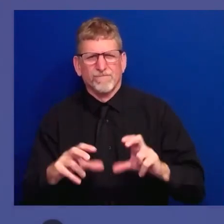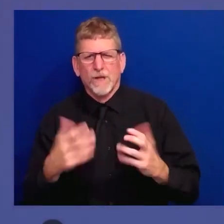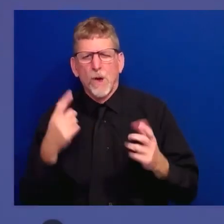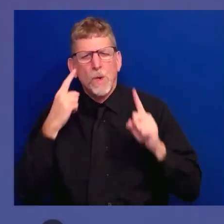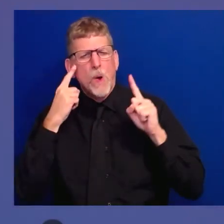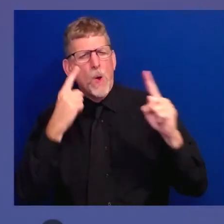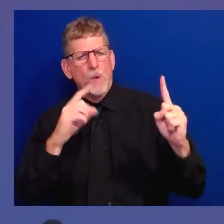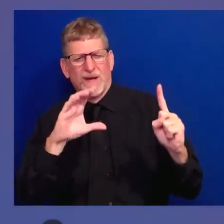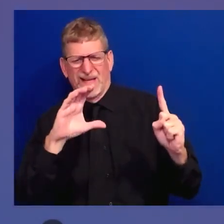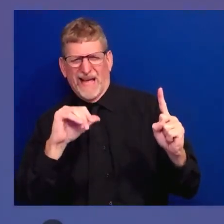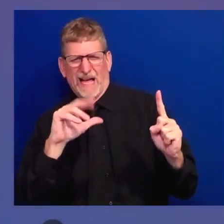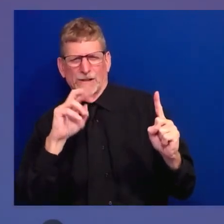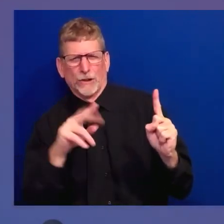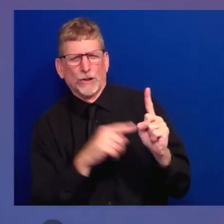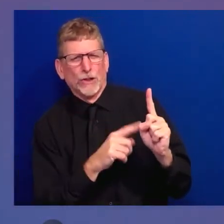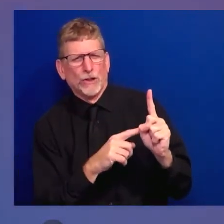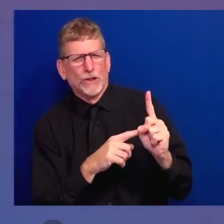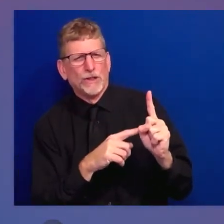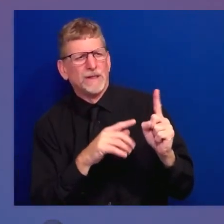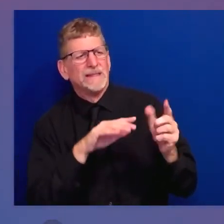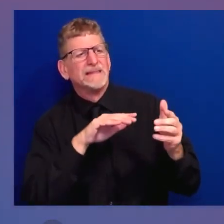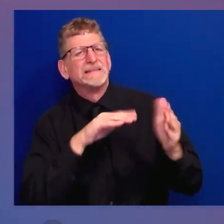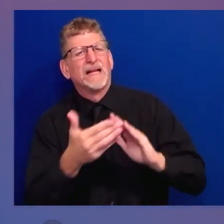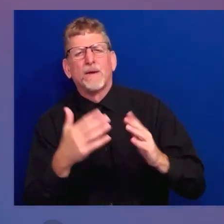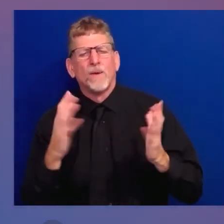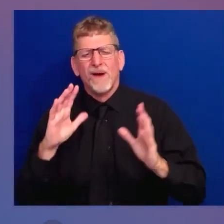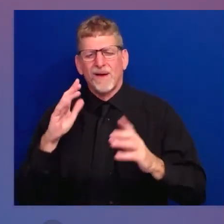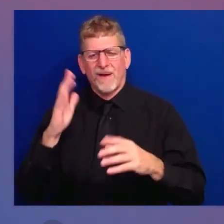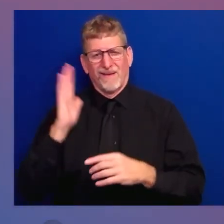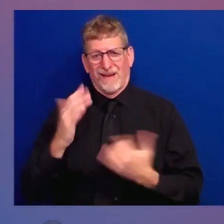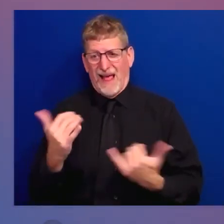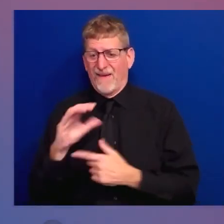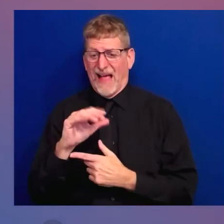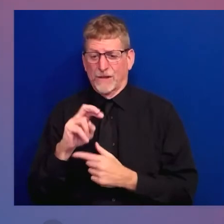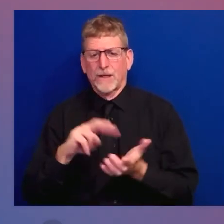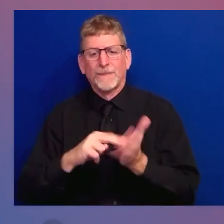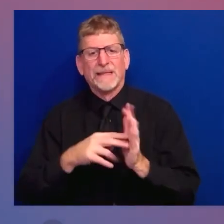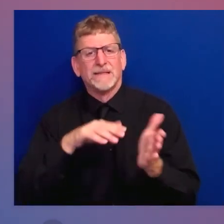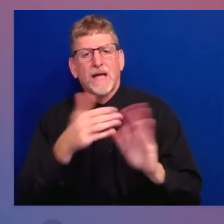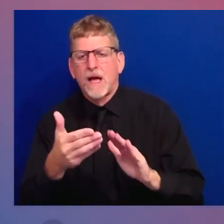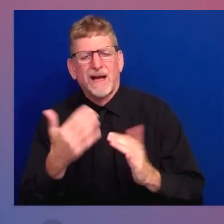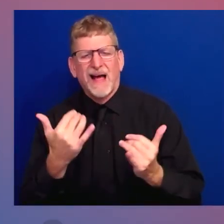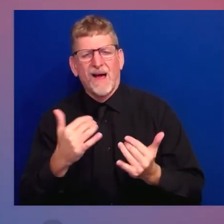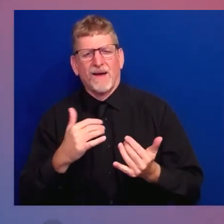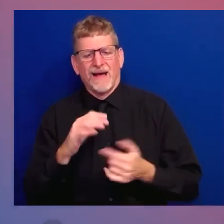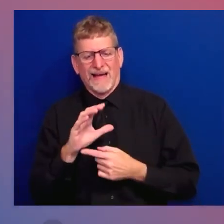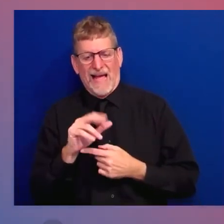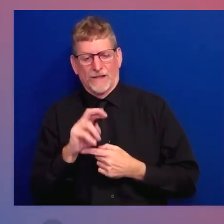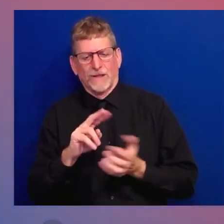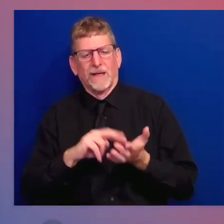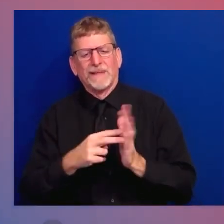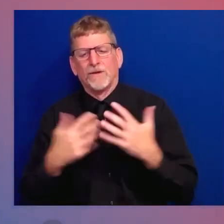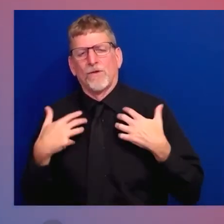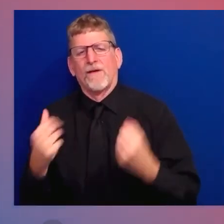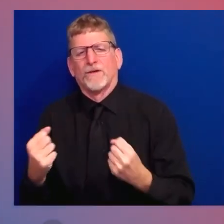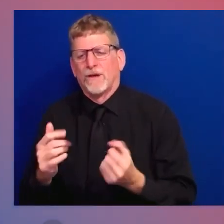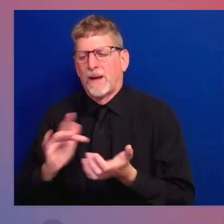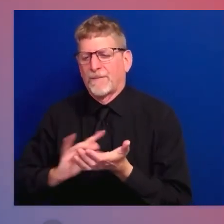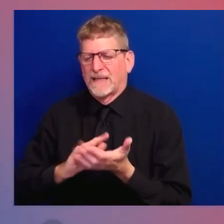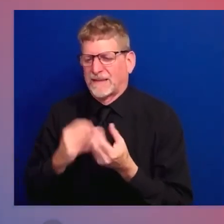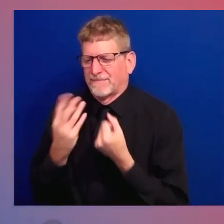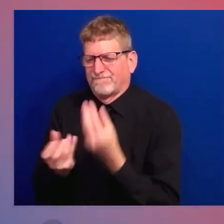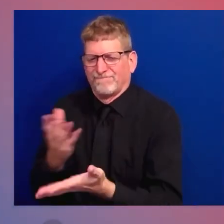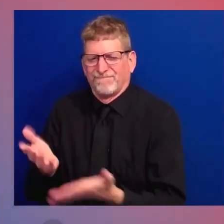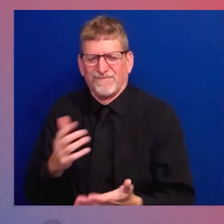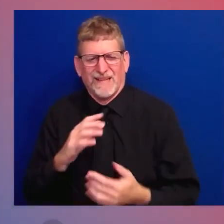on. We're not waiting. We're not waiting. But some of the most important next steps need congressional action. Both the